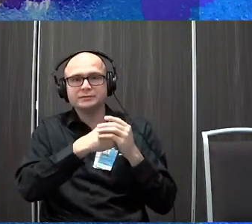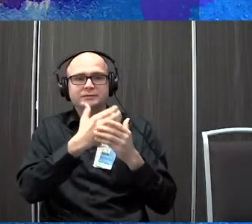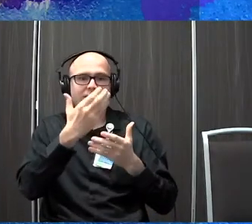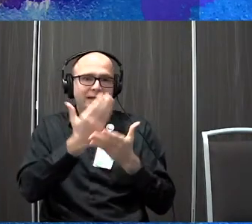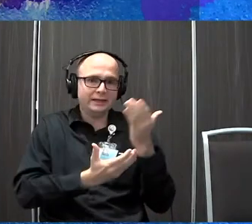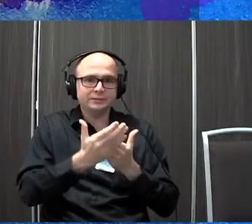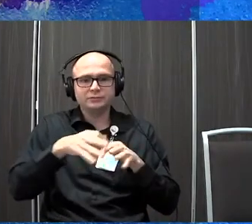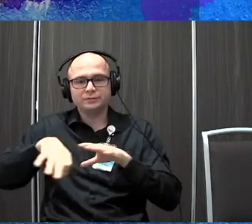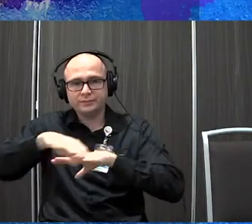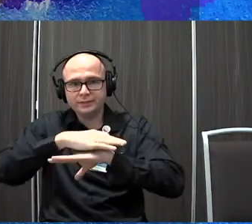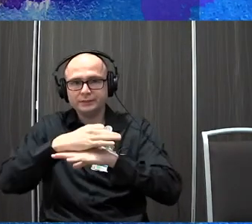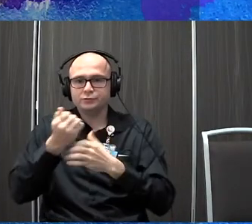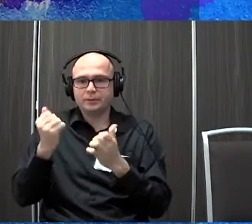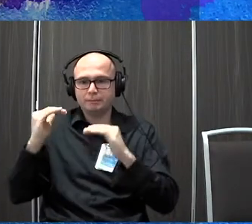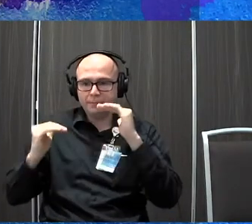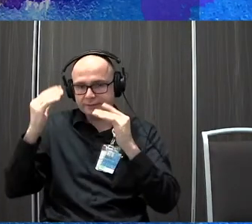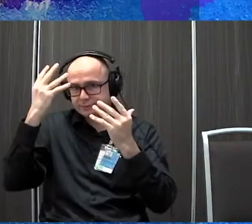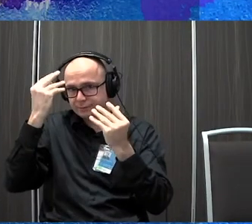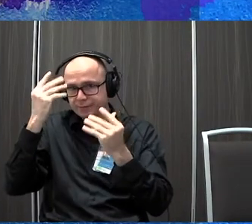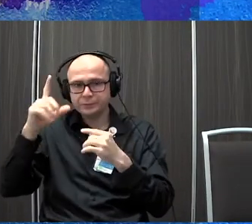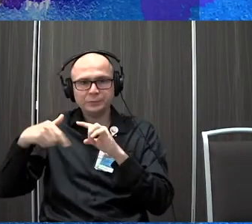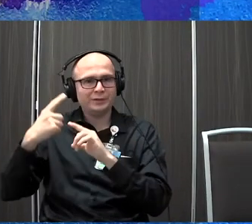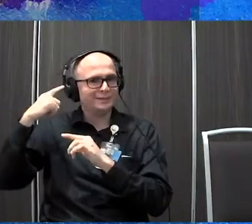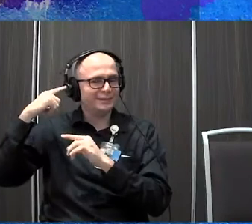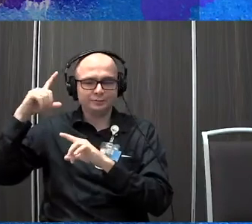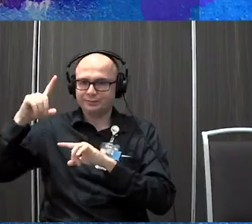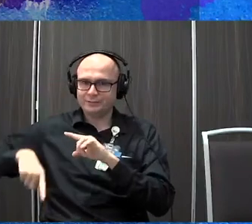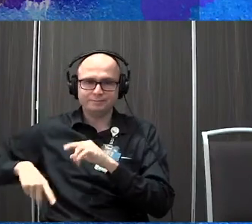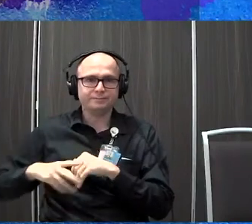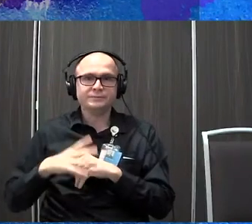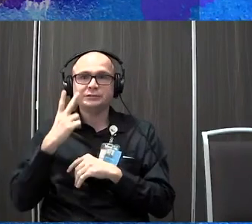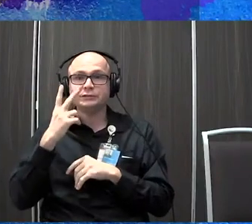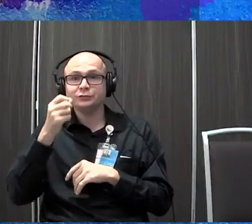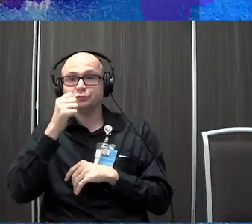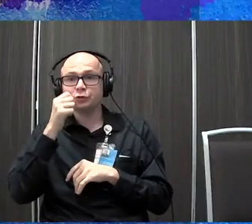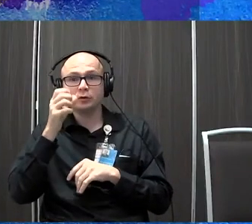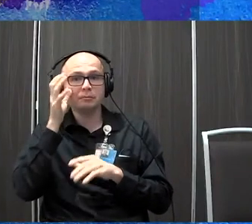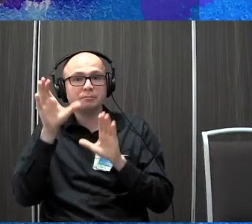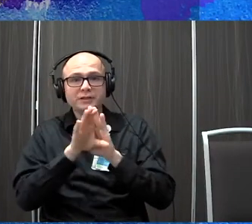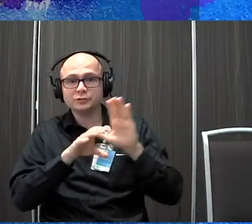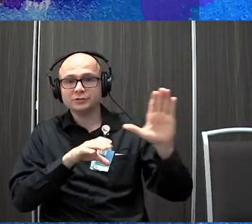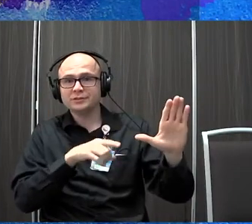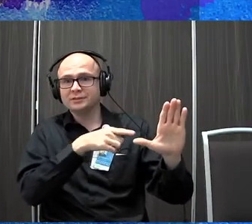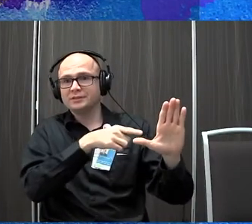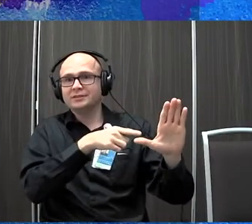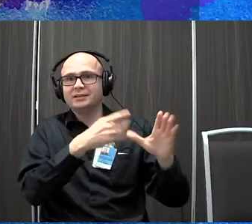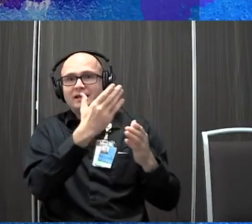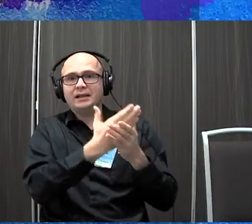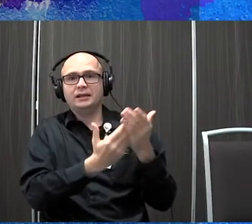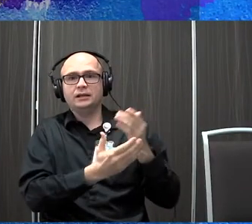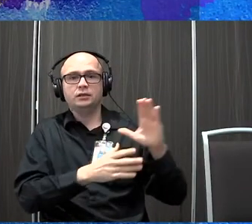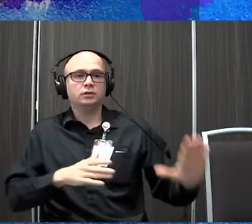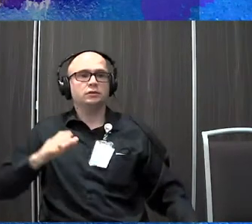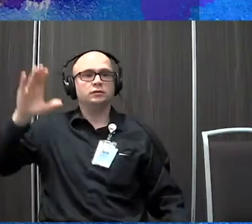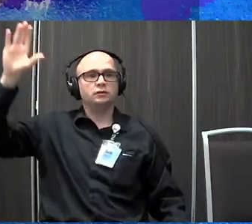to provide that balance information when the, when the ears cannot. So you can see this little girl here in that first picture, you know, she's got her hand just slightly on the